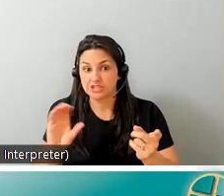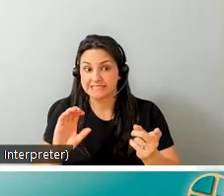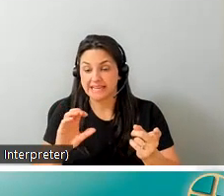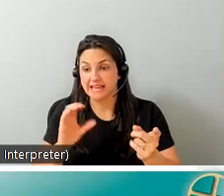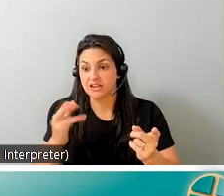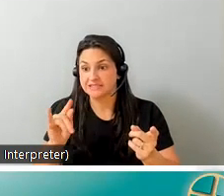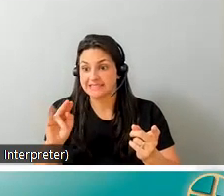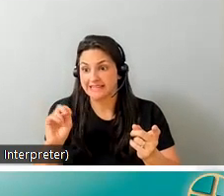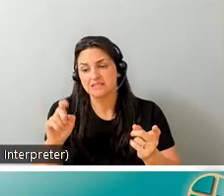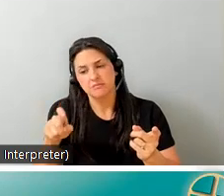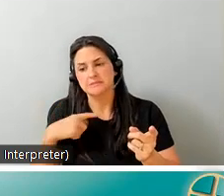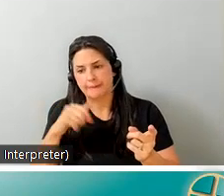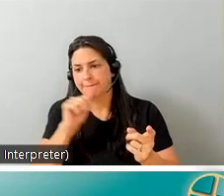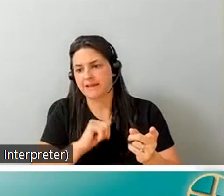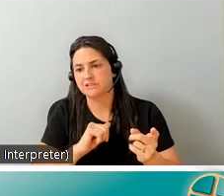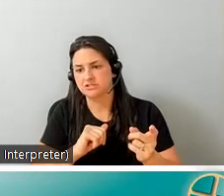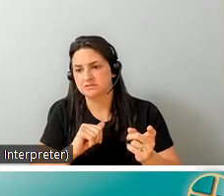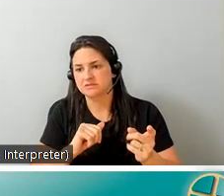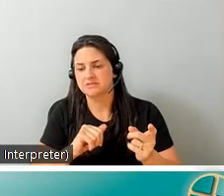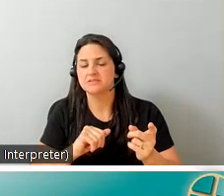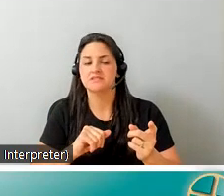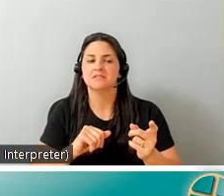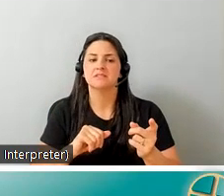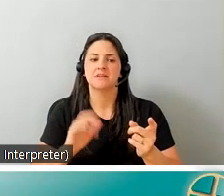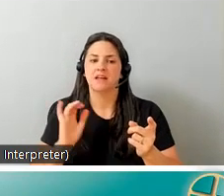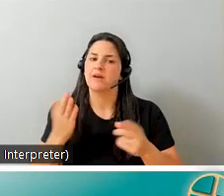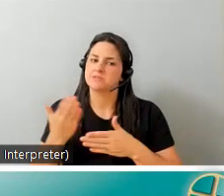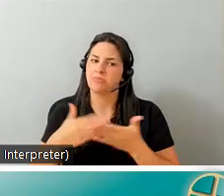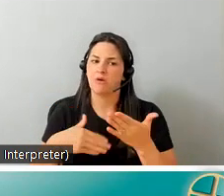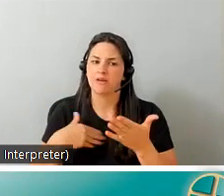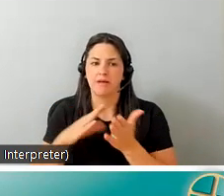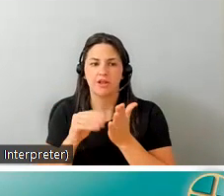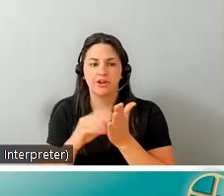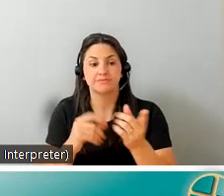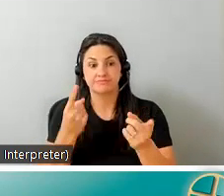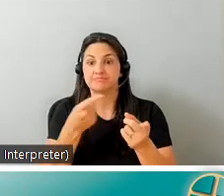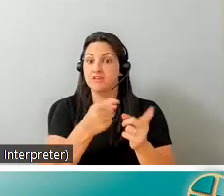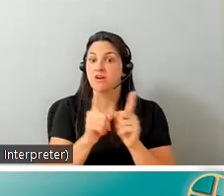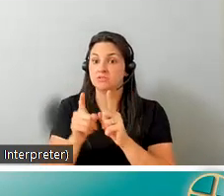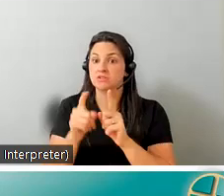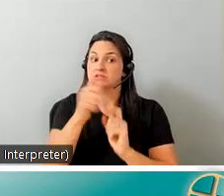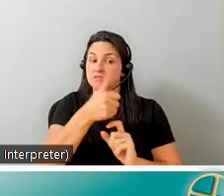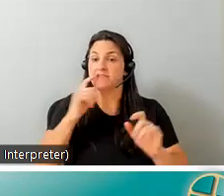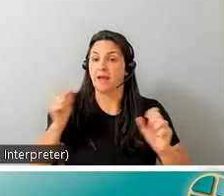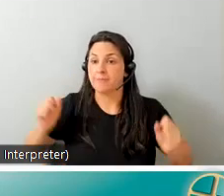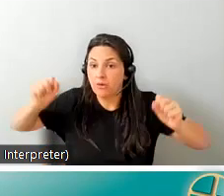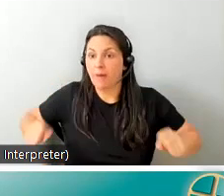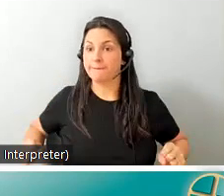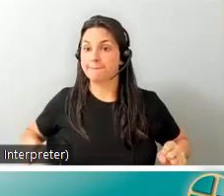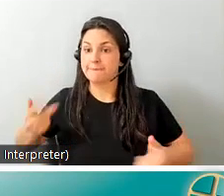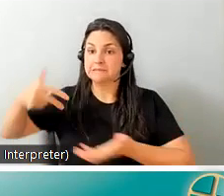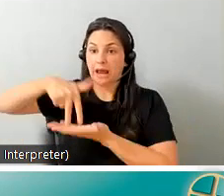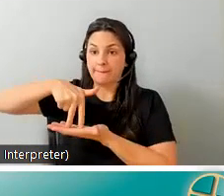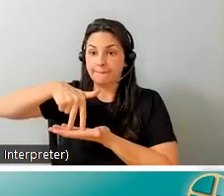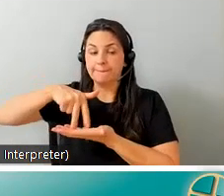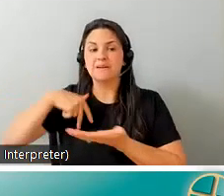extremely patient uh and that was part of of the learning she can also pull herself and stand out from time to time so she needed